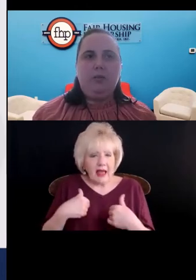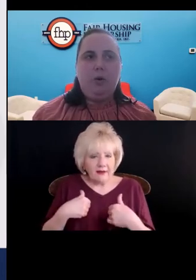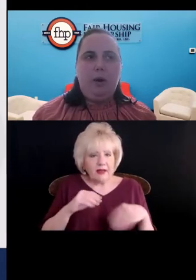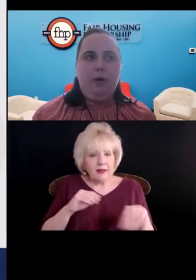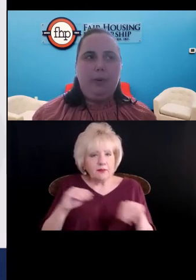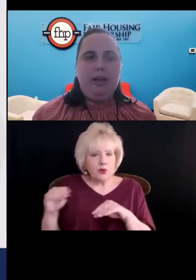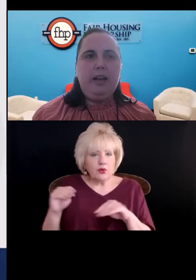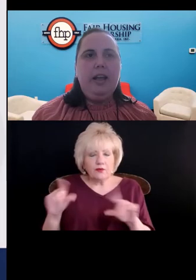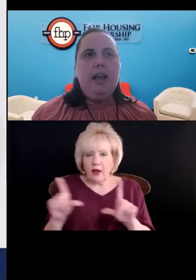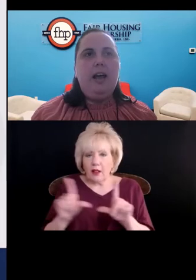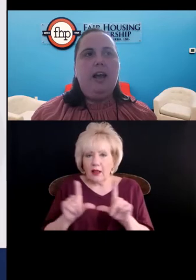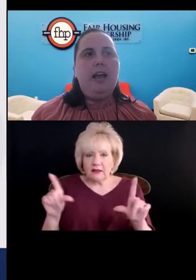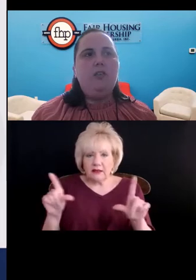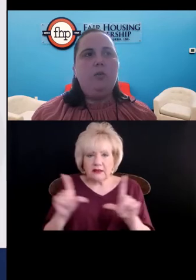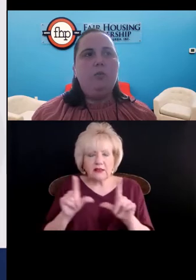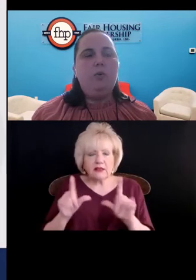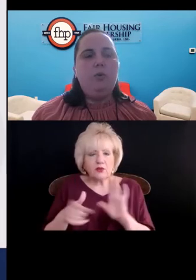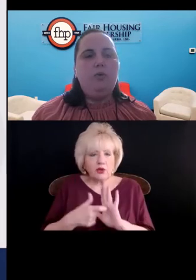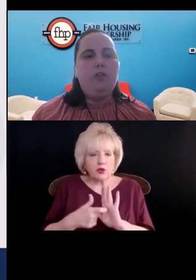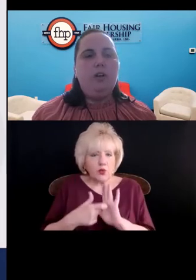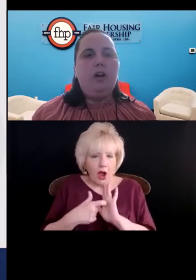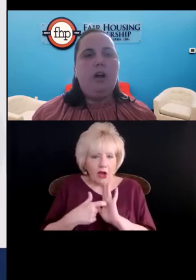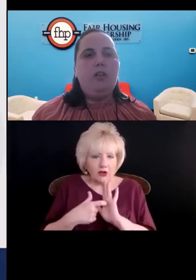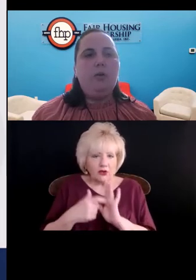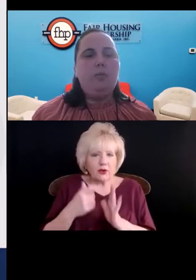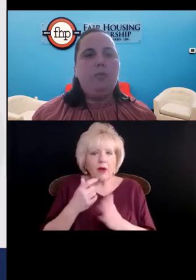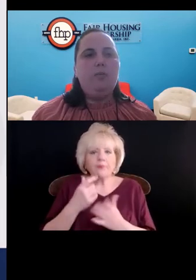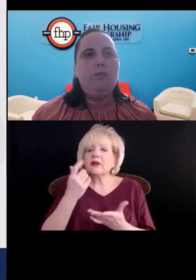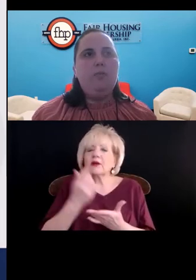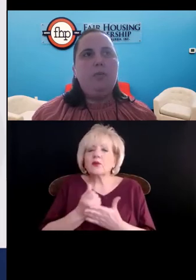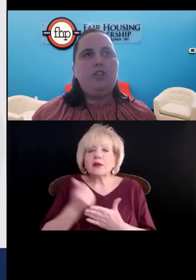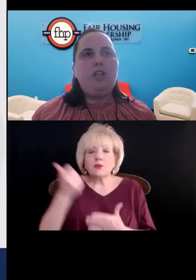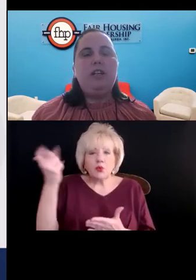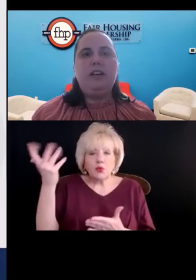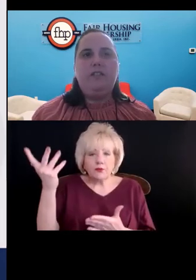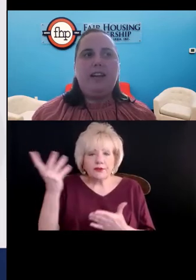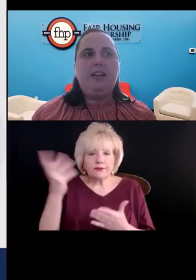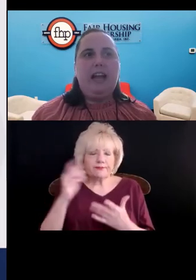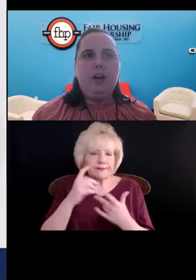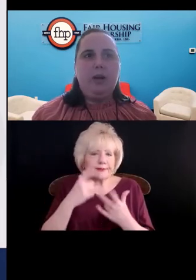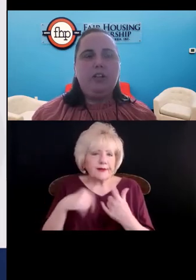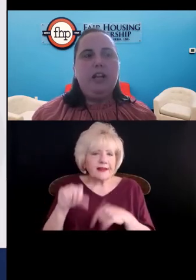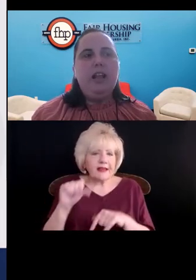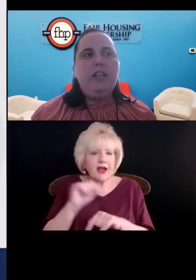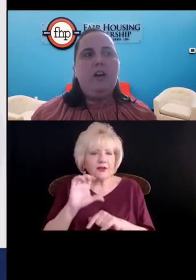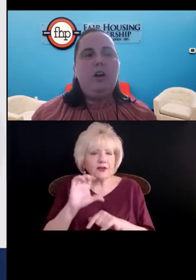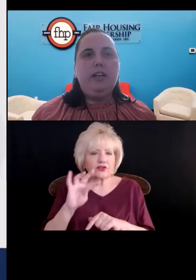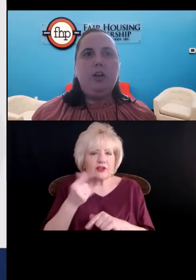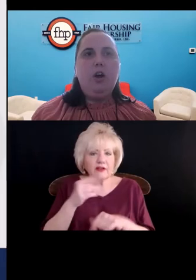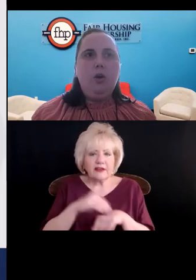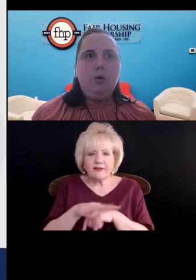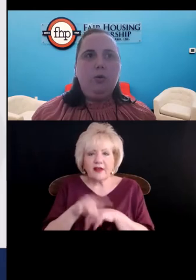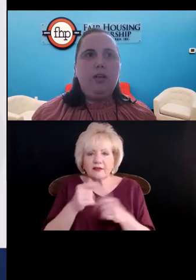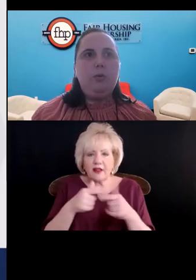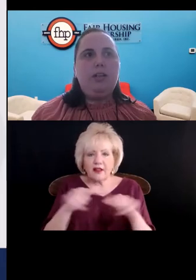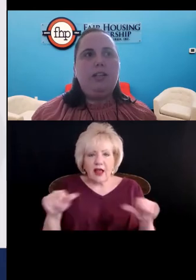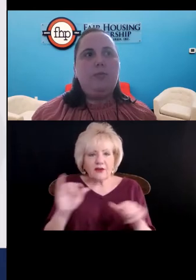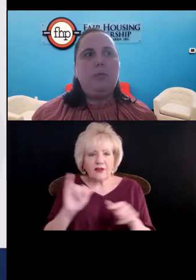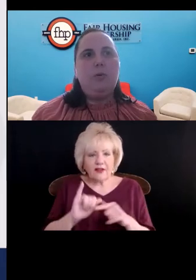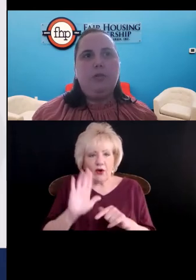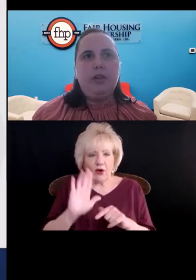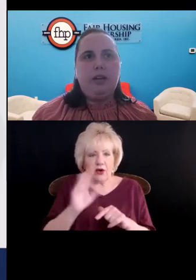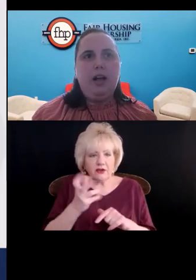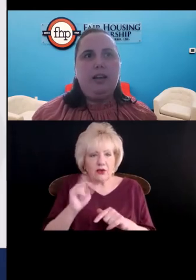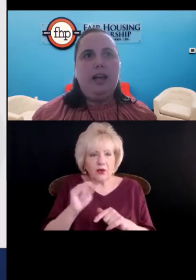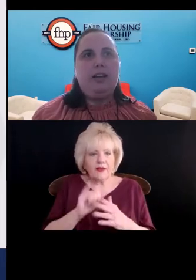licensing requirement and removed the other chilling effect language that on its own, it was